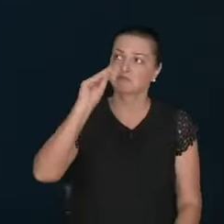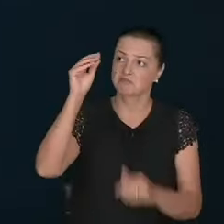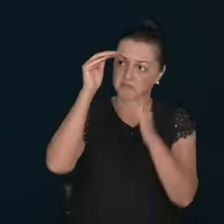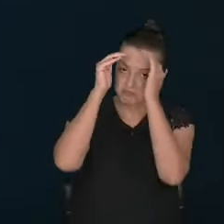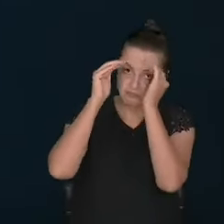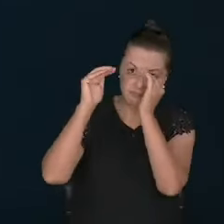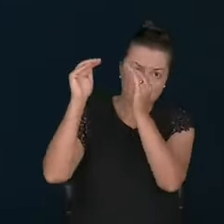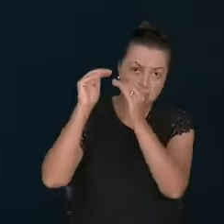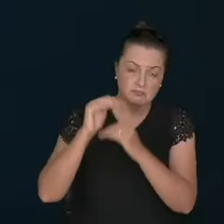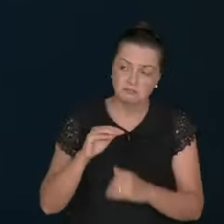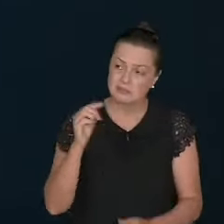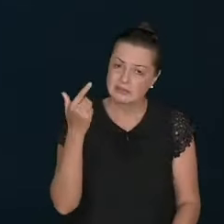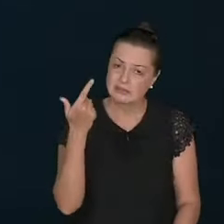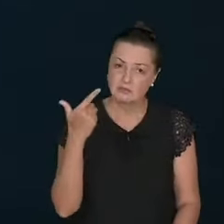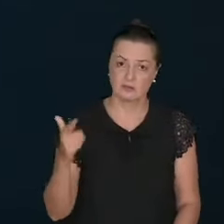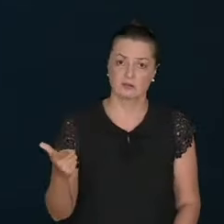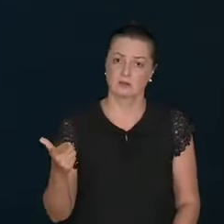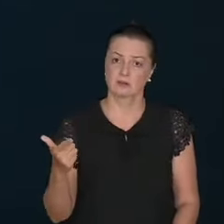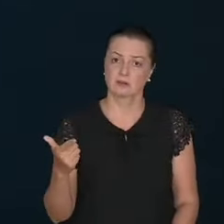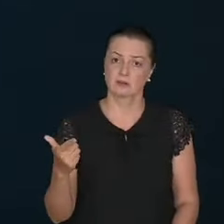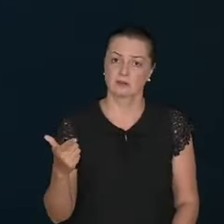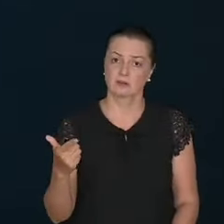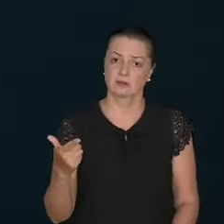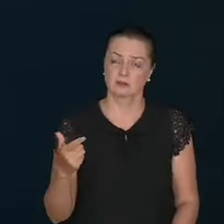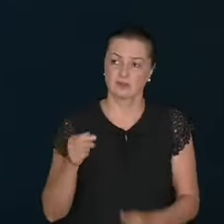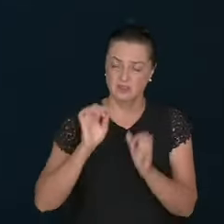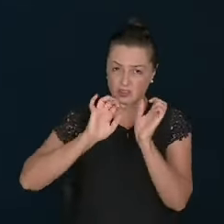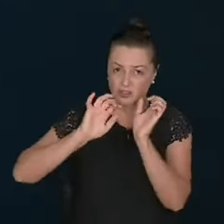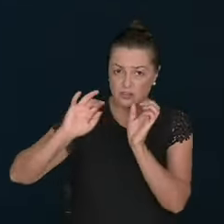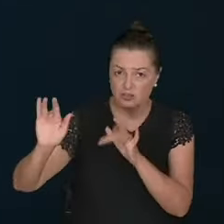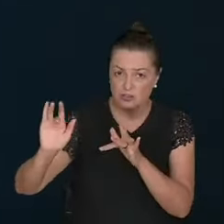In. The. Love. If you. Abandon.